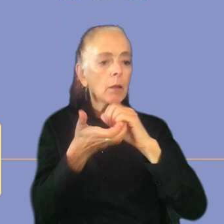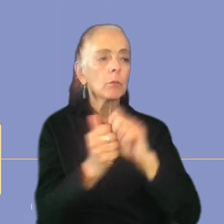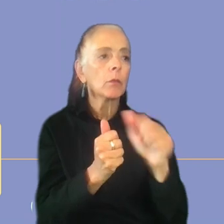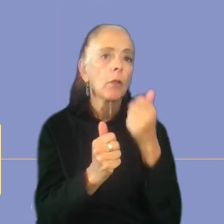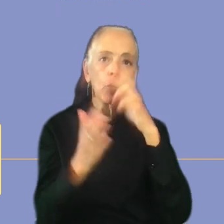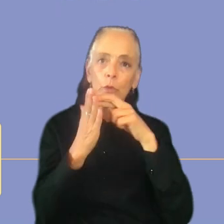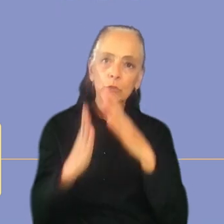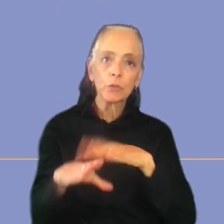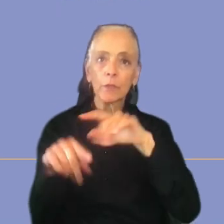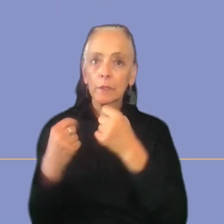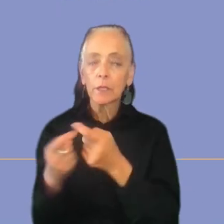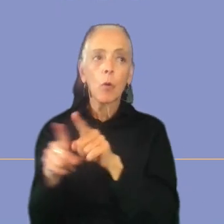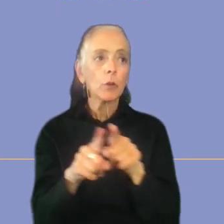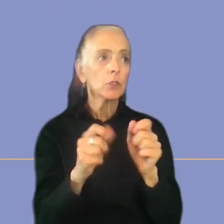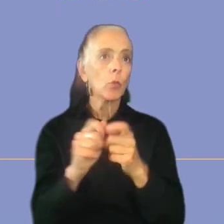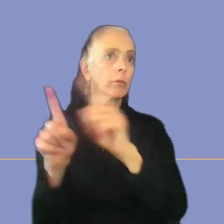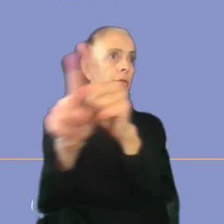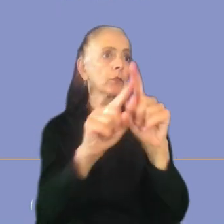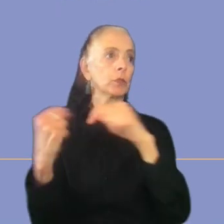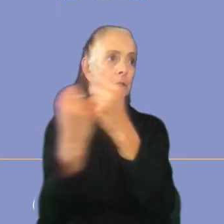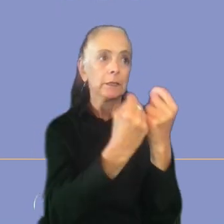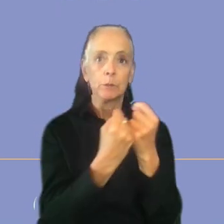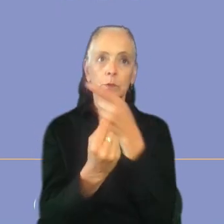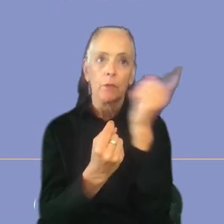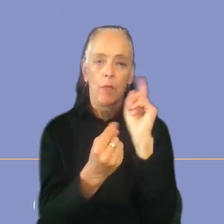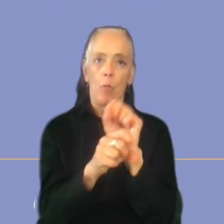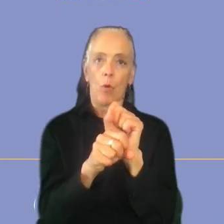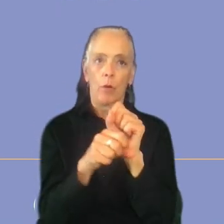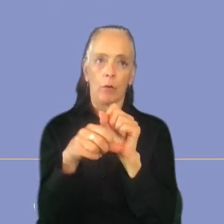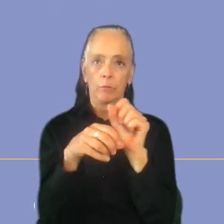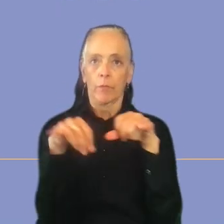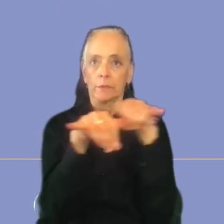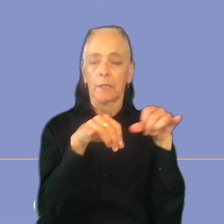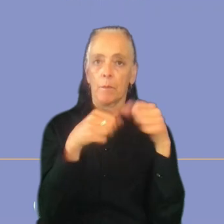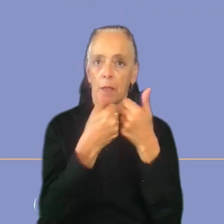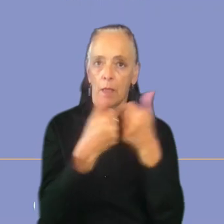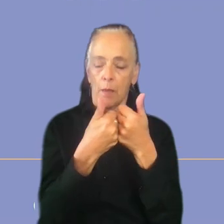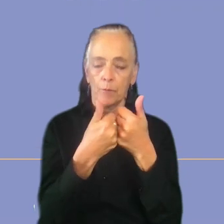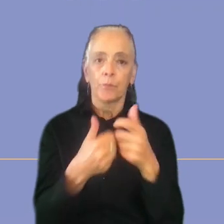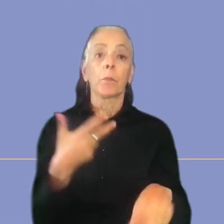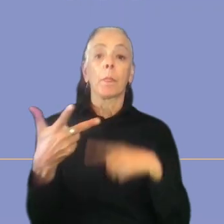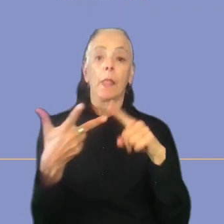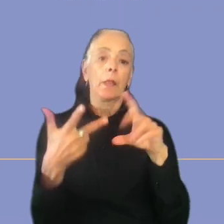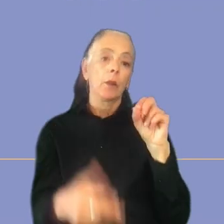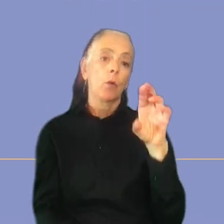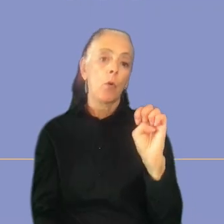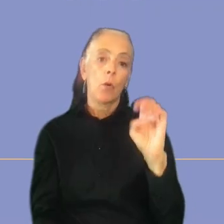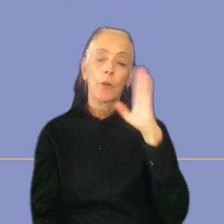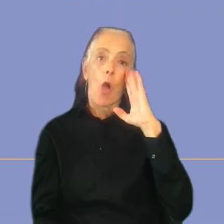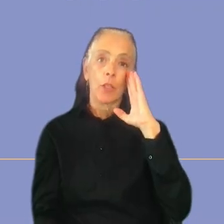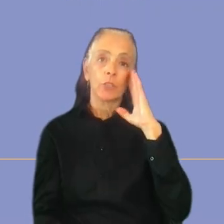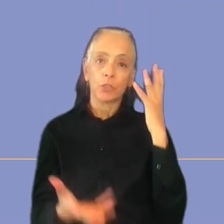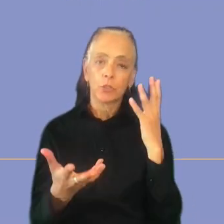researchers in your team, but also with a lot of different teams that might be working on the same game. And a core knowledge of the different